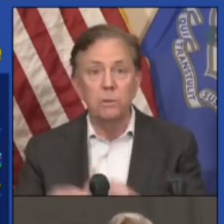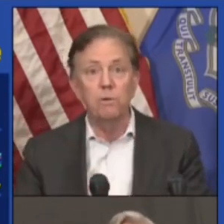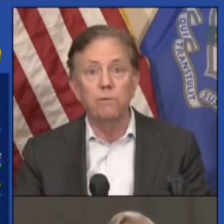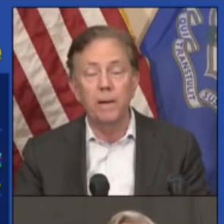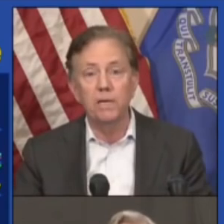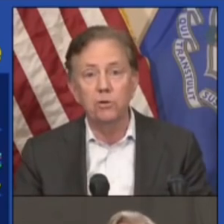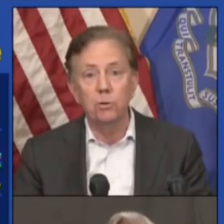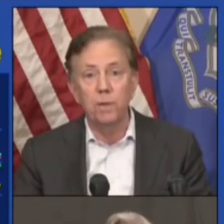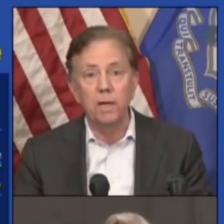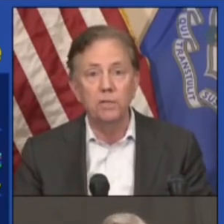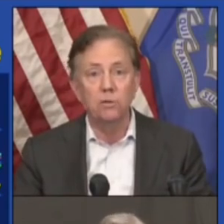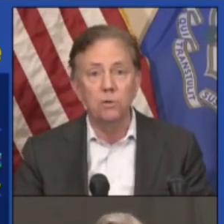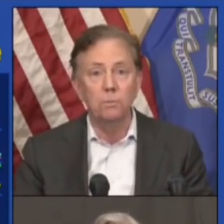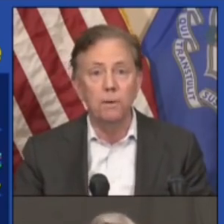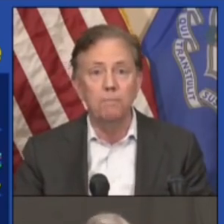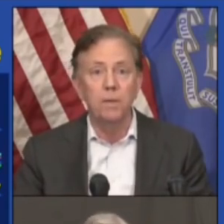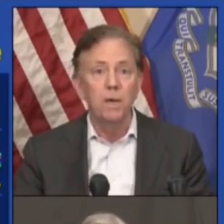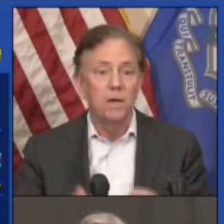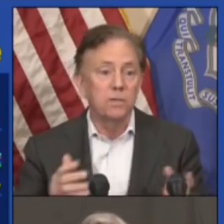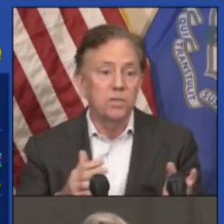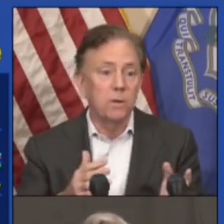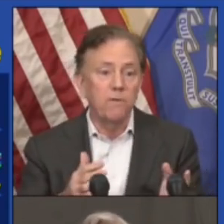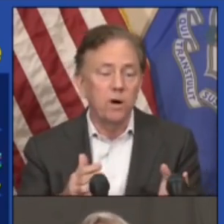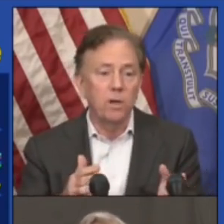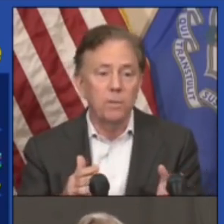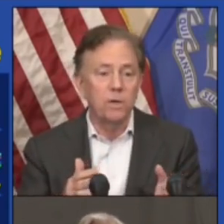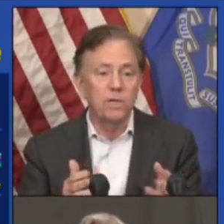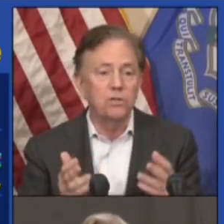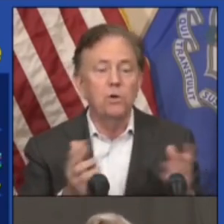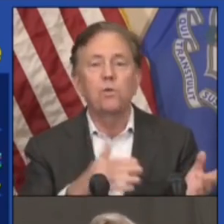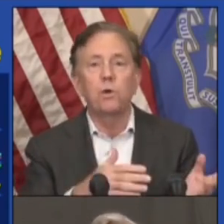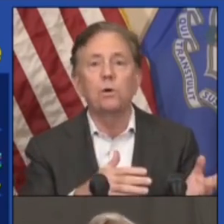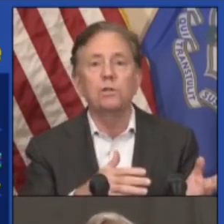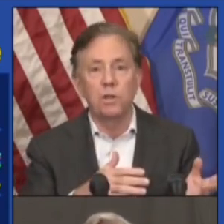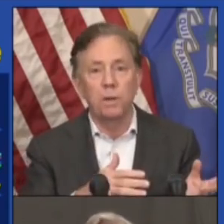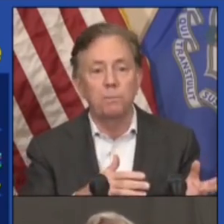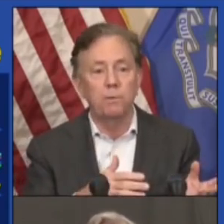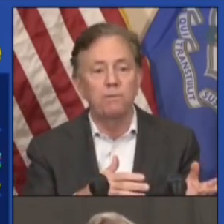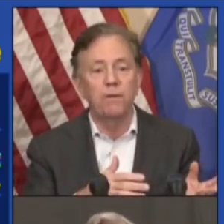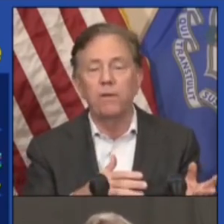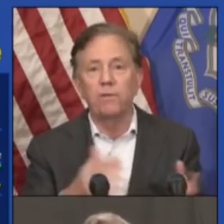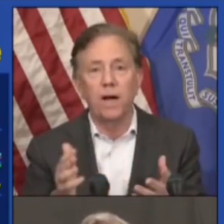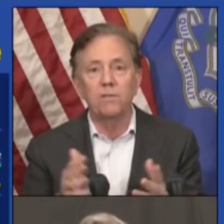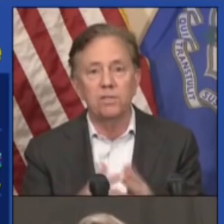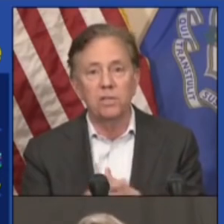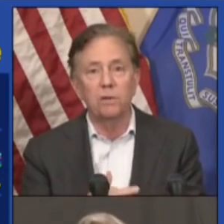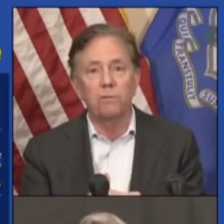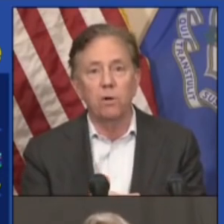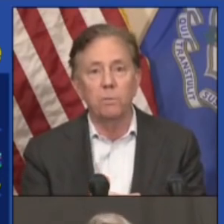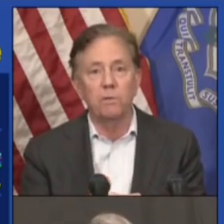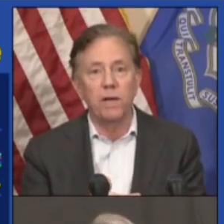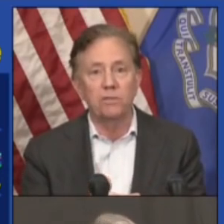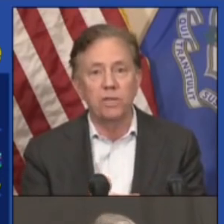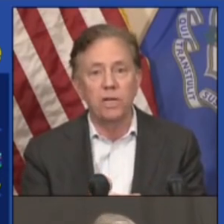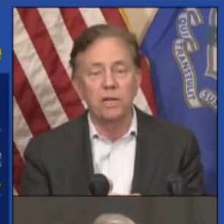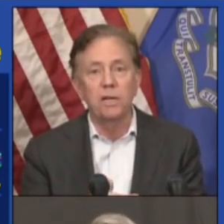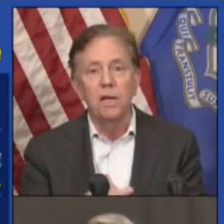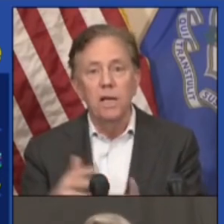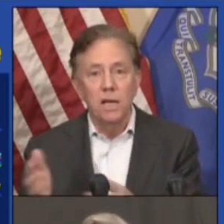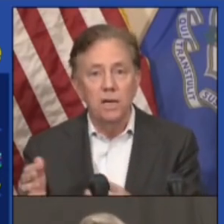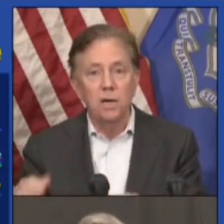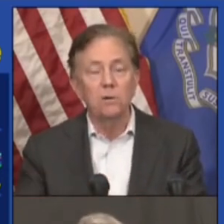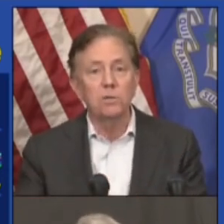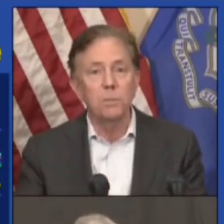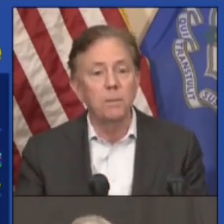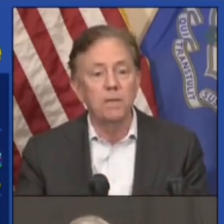here as we move from age group to age group, because in some of our communities, two-thirds of the people, 55 to 64, have been vaccinated.